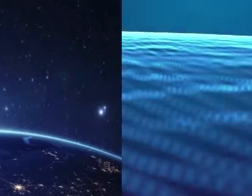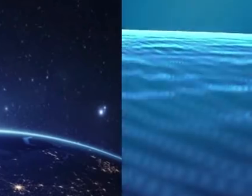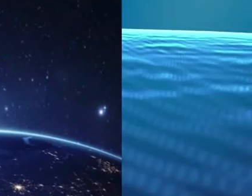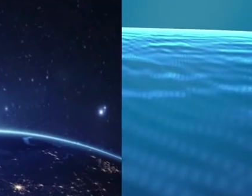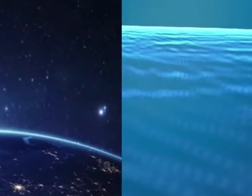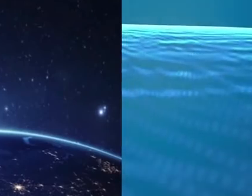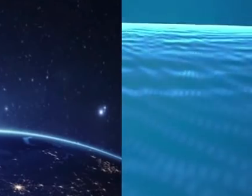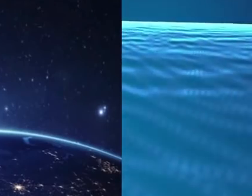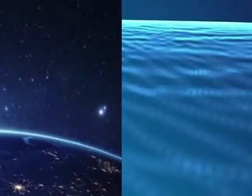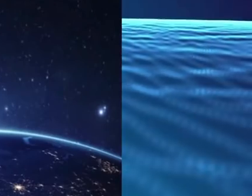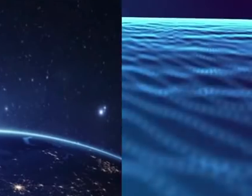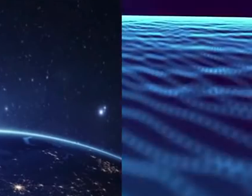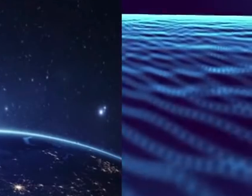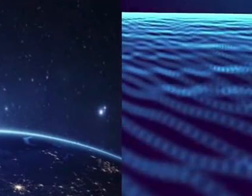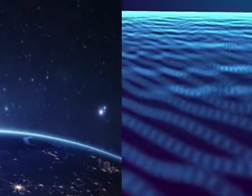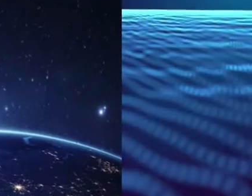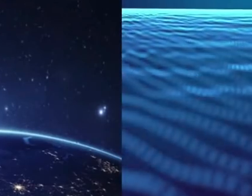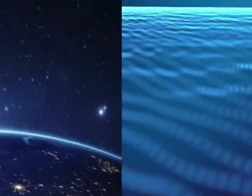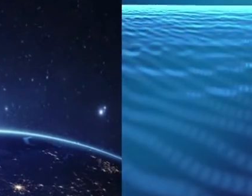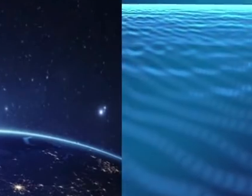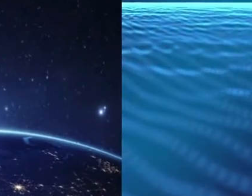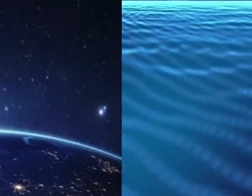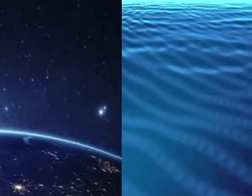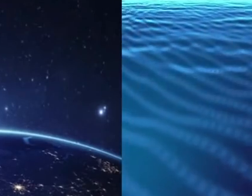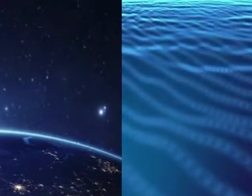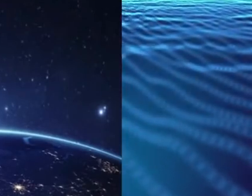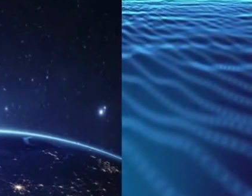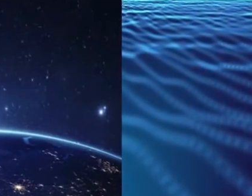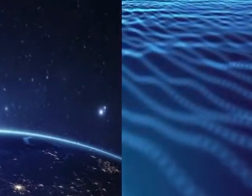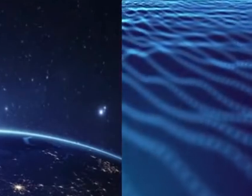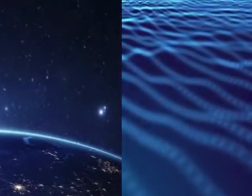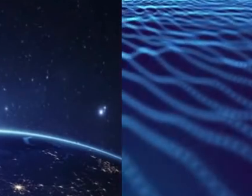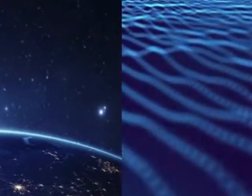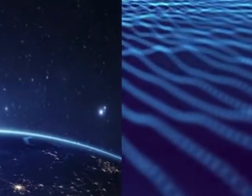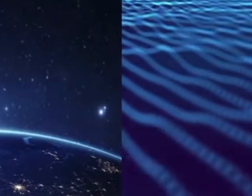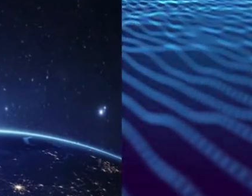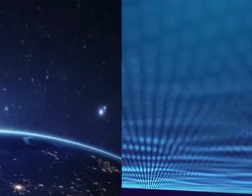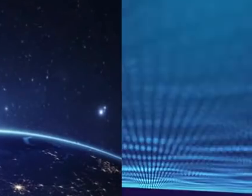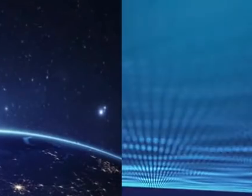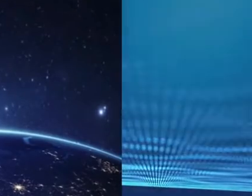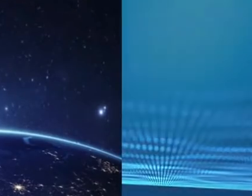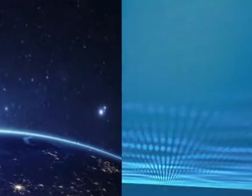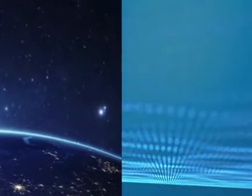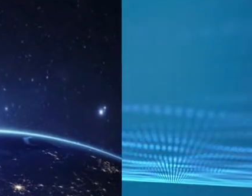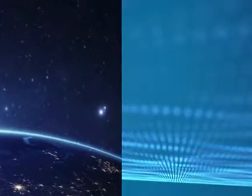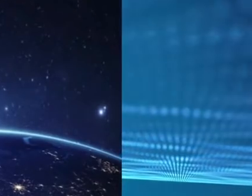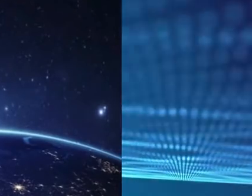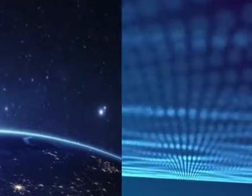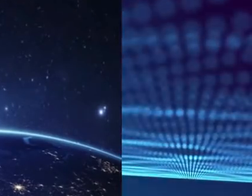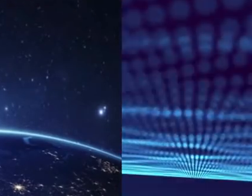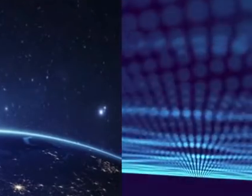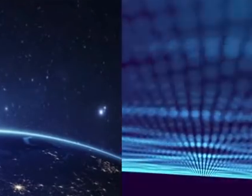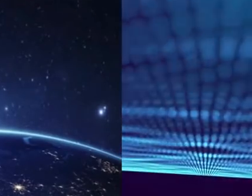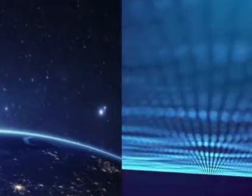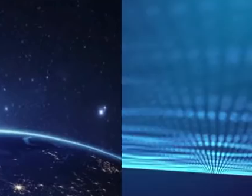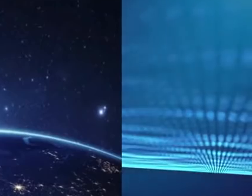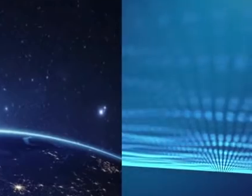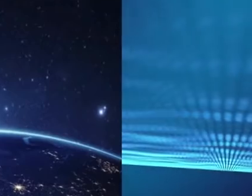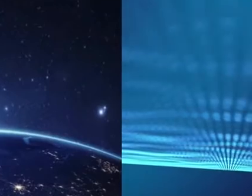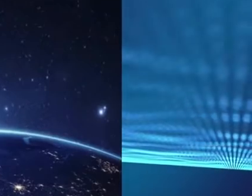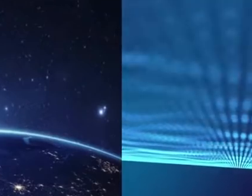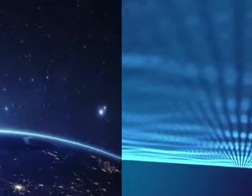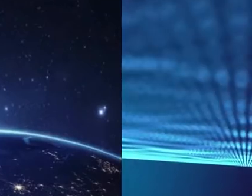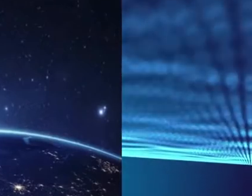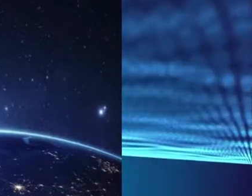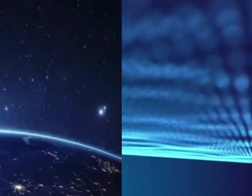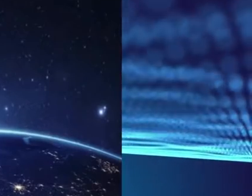We don't see the Harsal Point and Black Mongola as a prison to toss you in. It is a facility